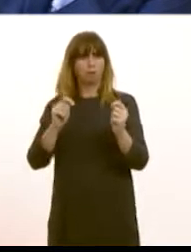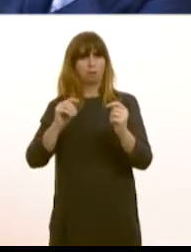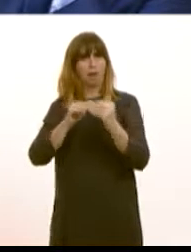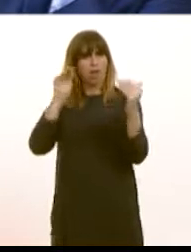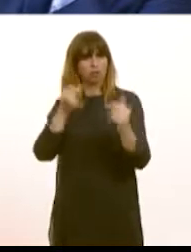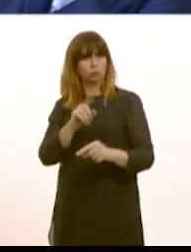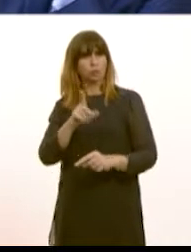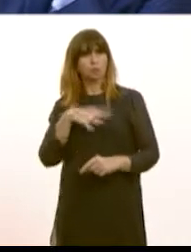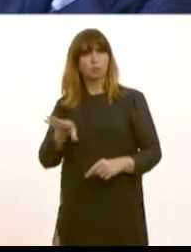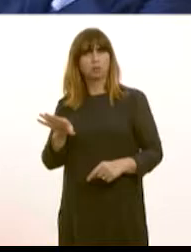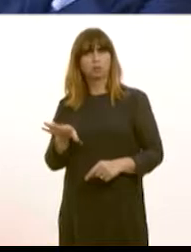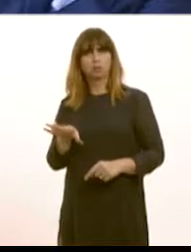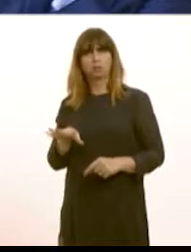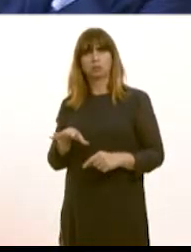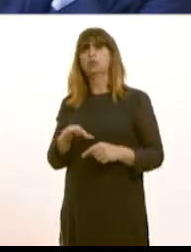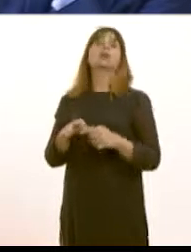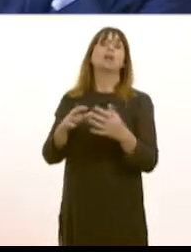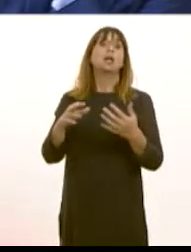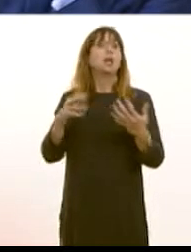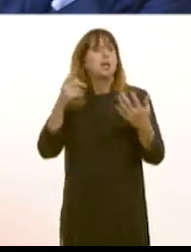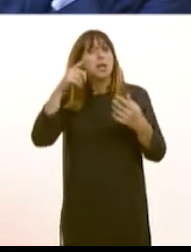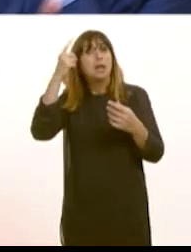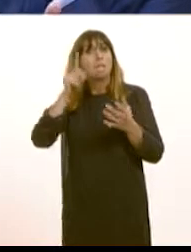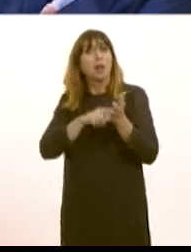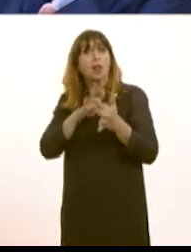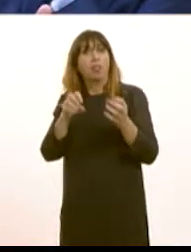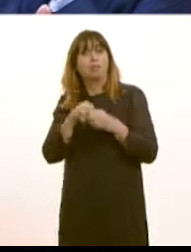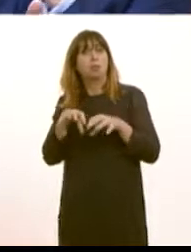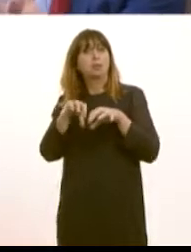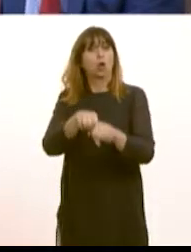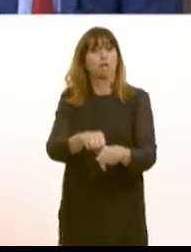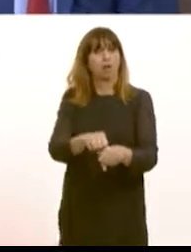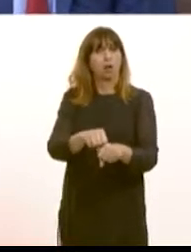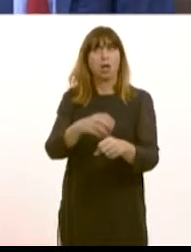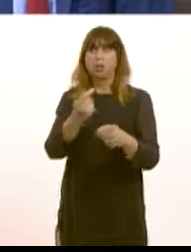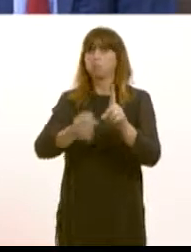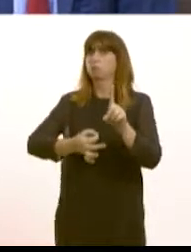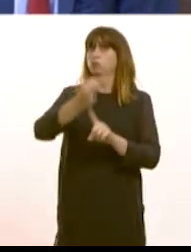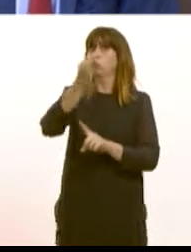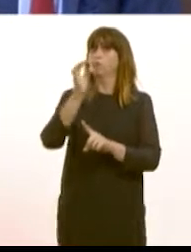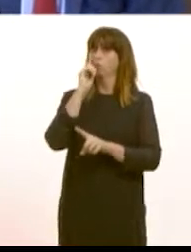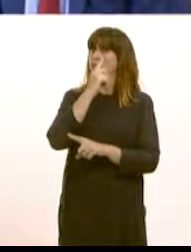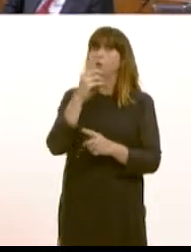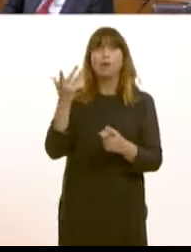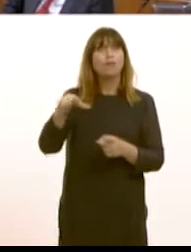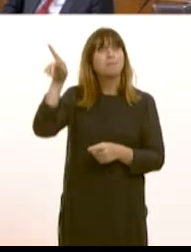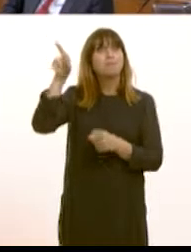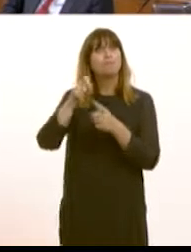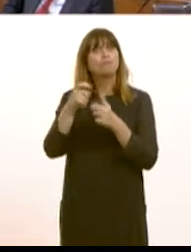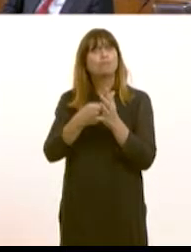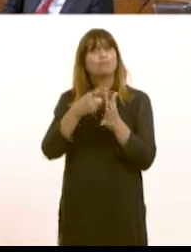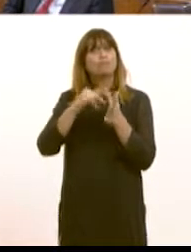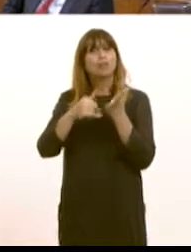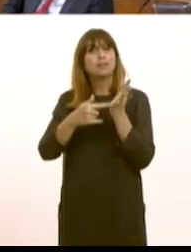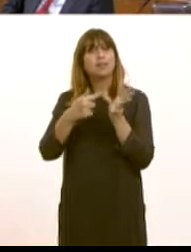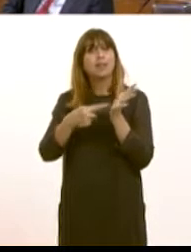over surgeries in fact quite often the service is enhanced as a result of it and Prostatin is a good example of that where there's another practice that wishes to take